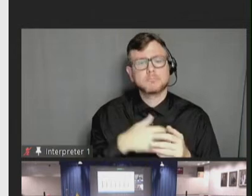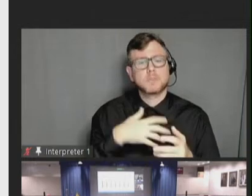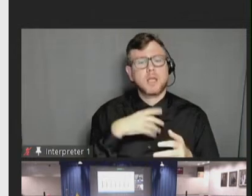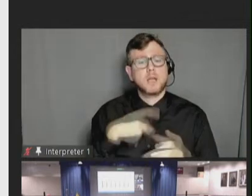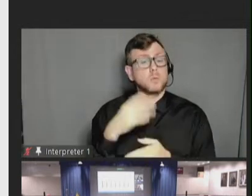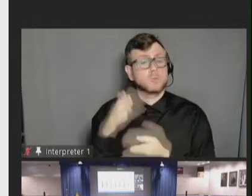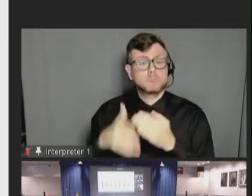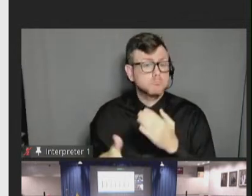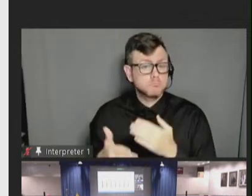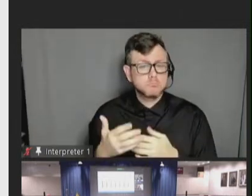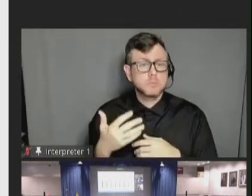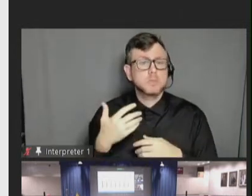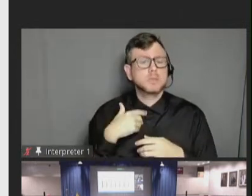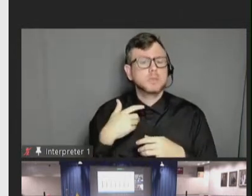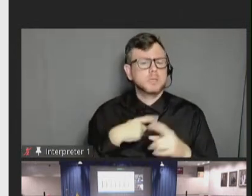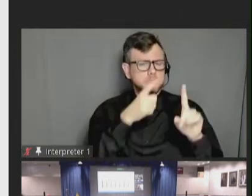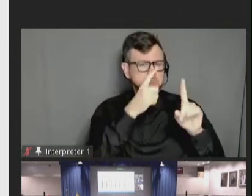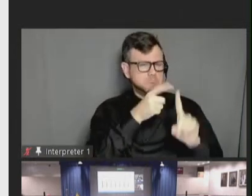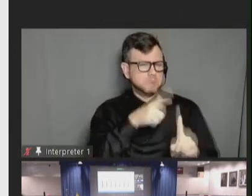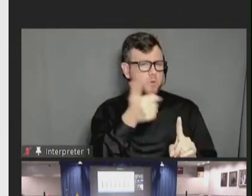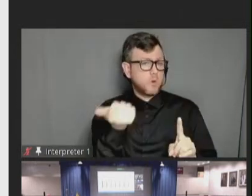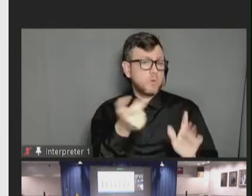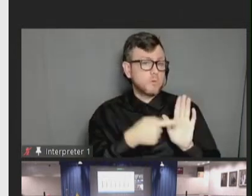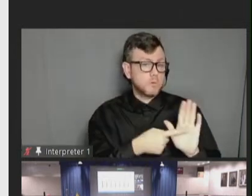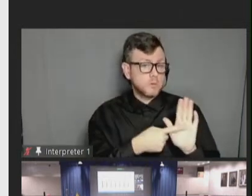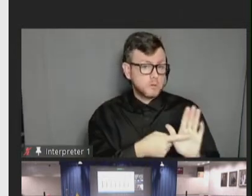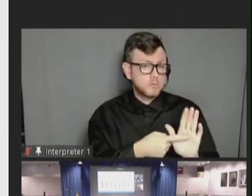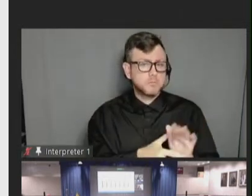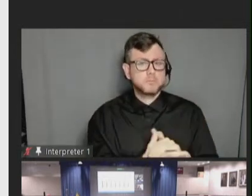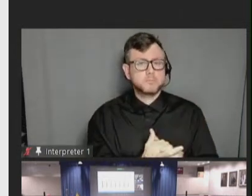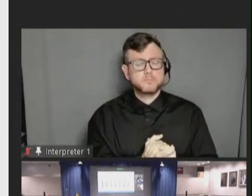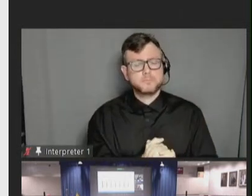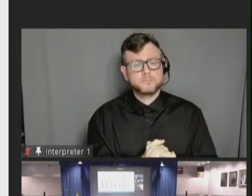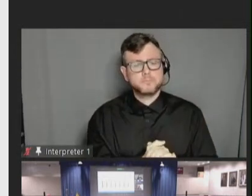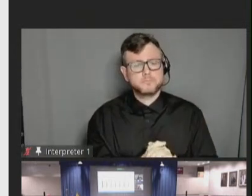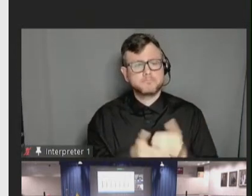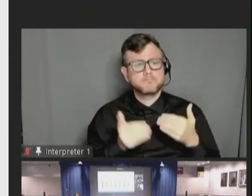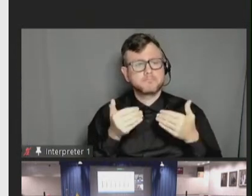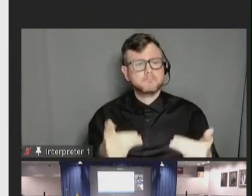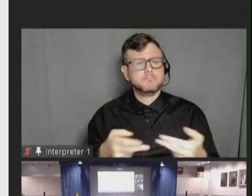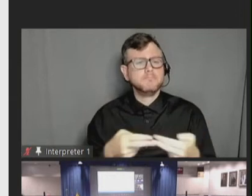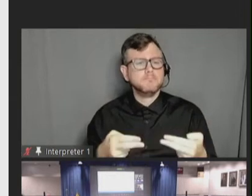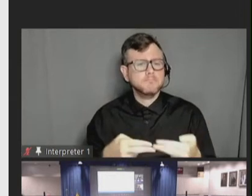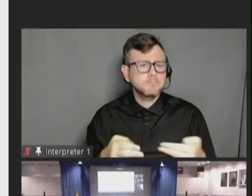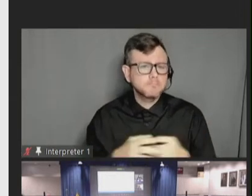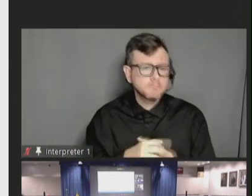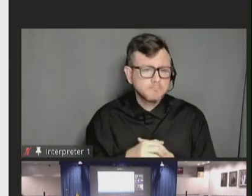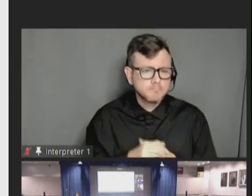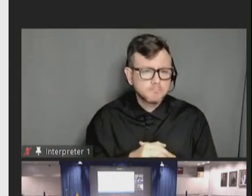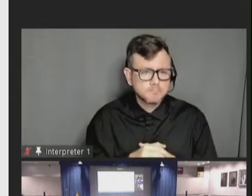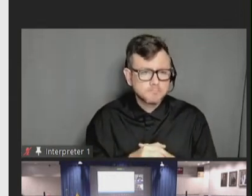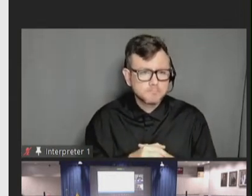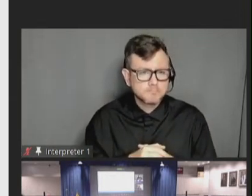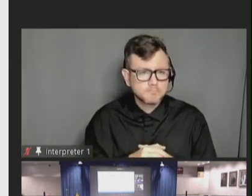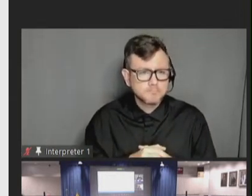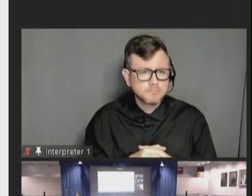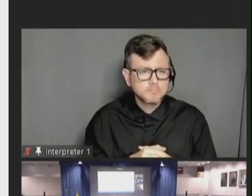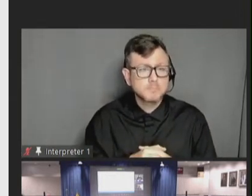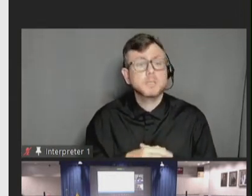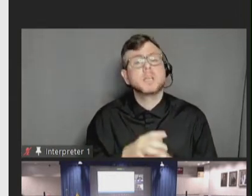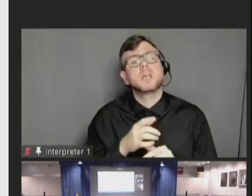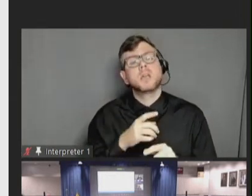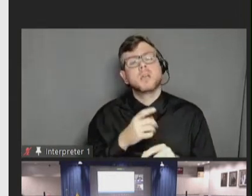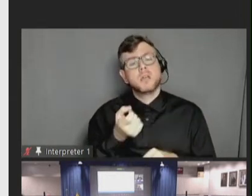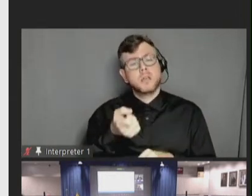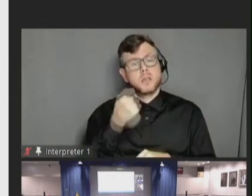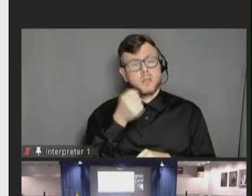by highlighting a couple more examples along those lines. Next slide, please. So this is